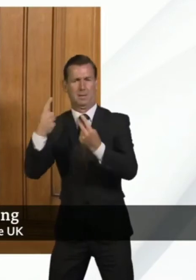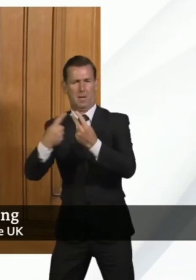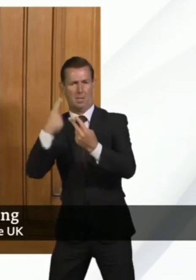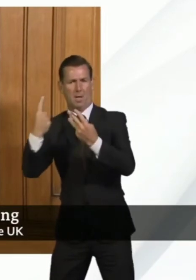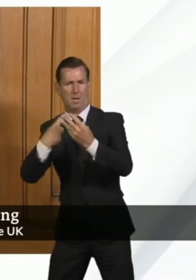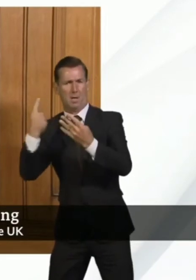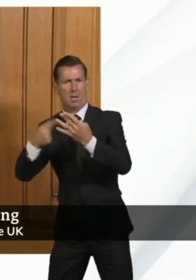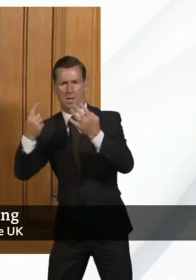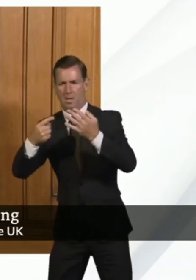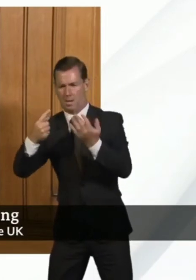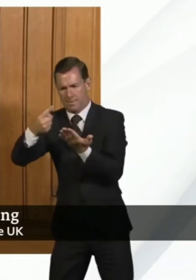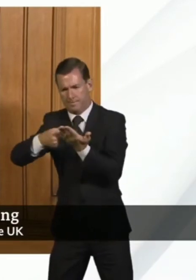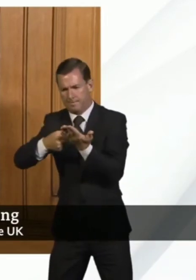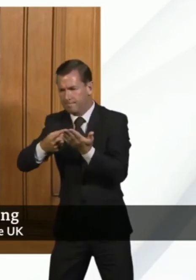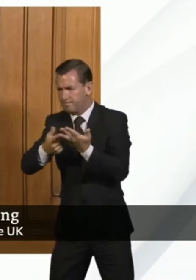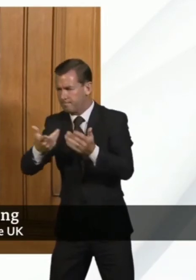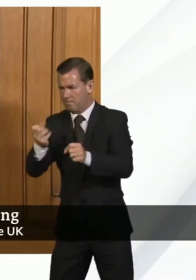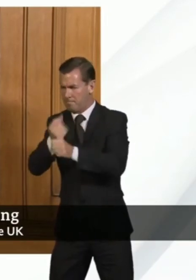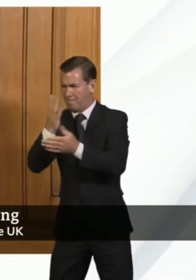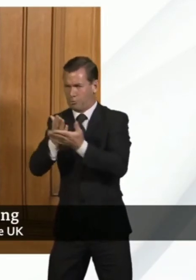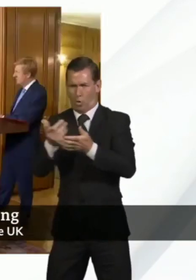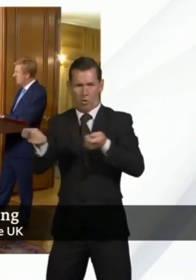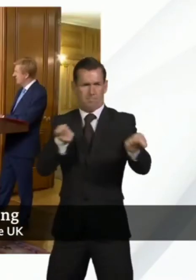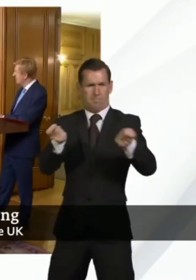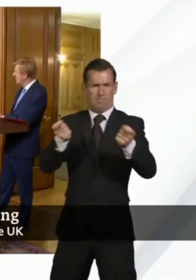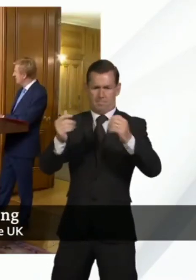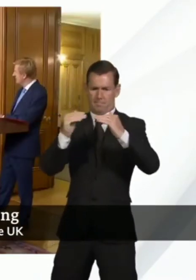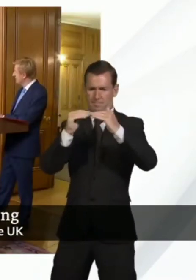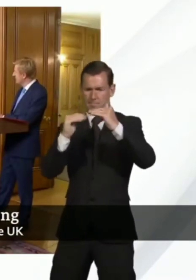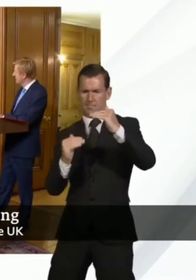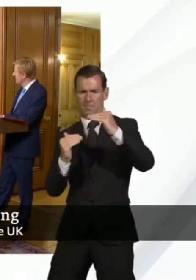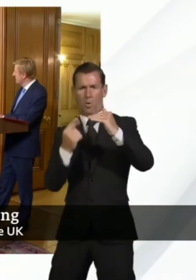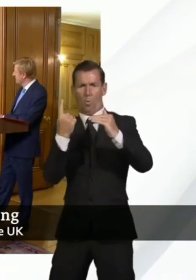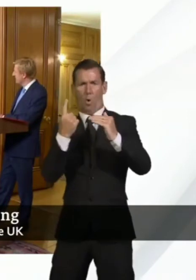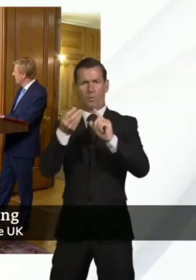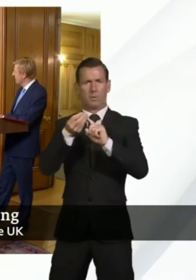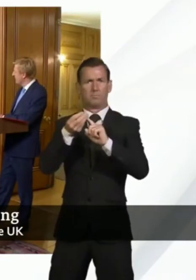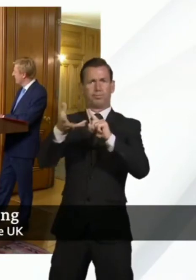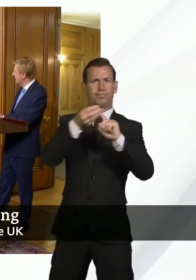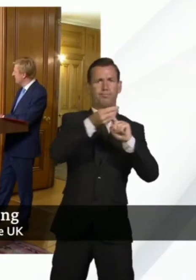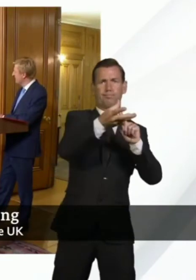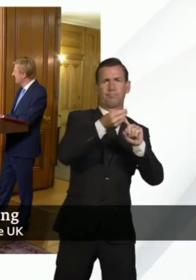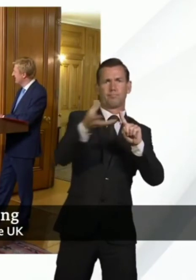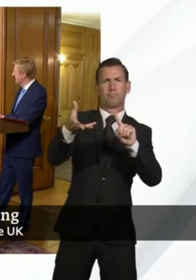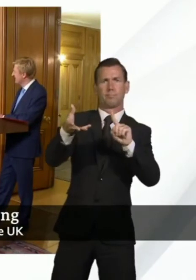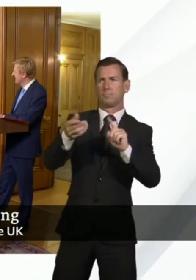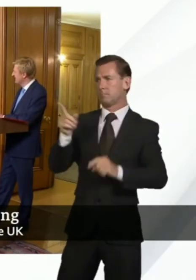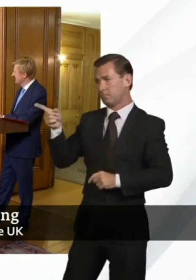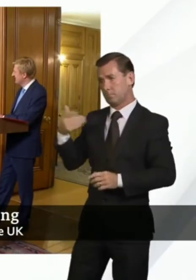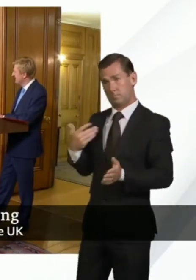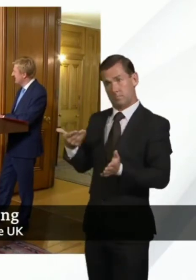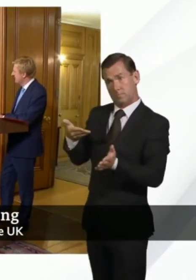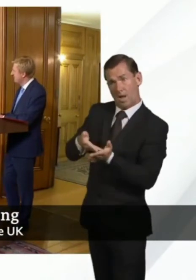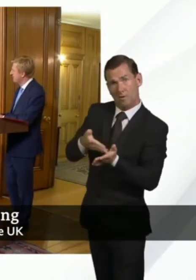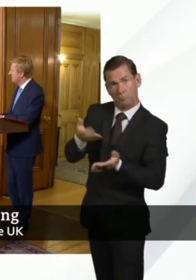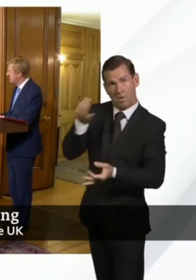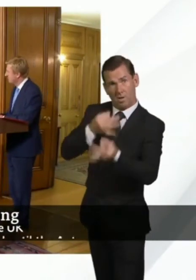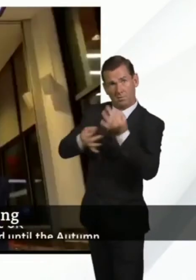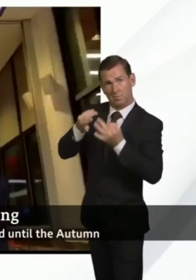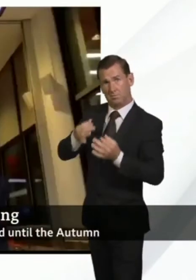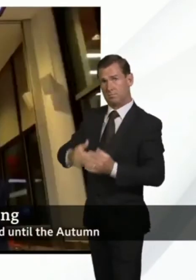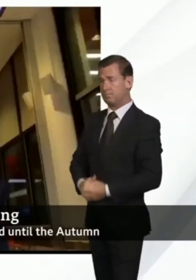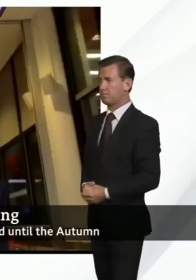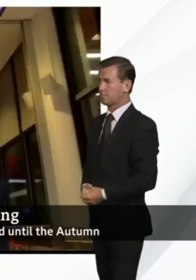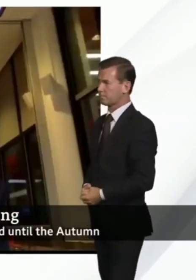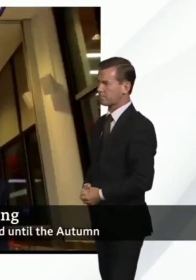ensure that transmission rates stay below one. Nick, would you like to ask any follow-ups? Yes. Could I just come back to